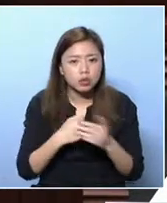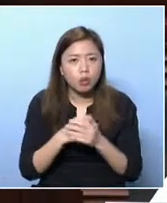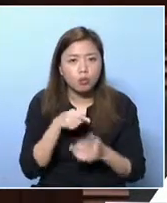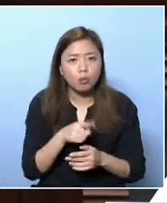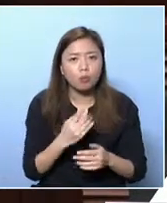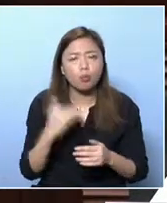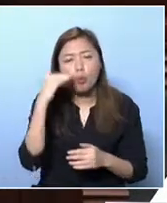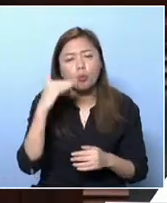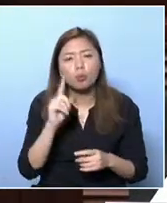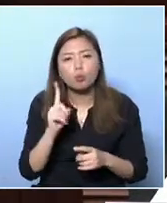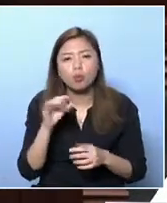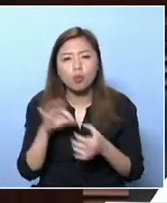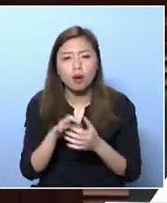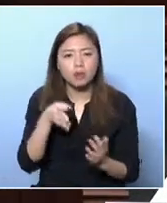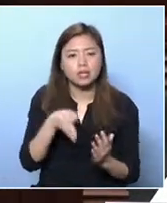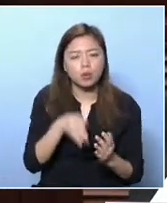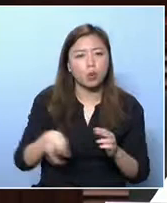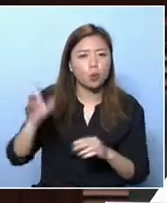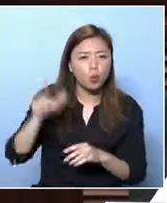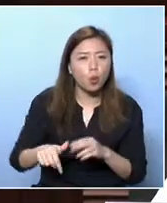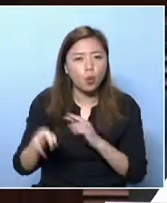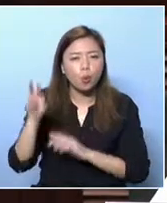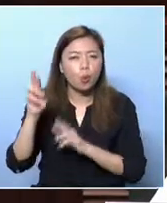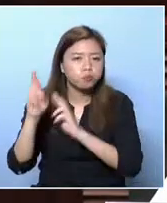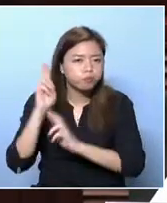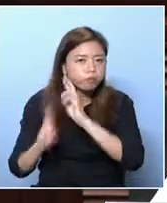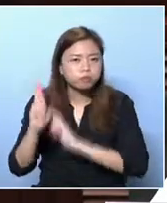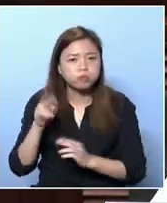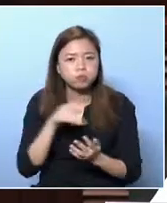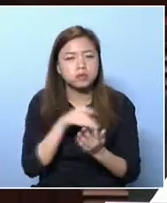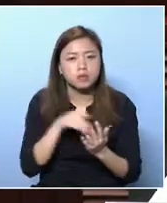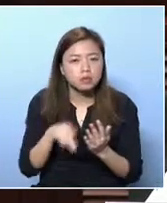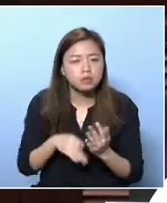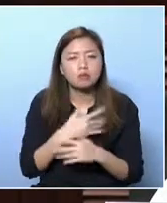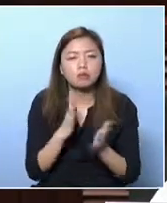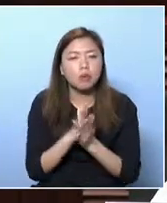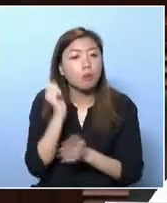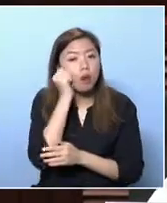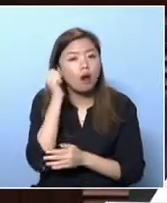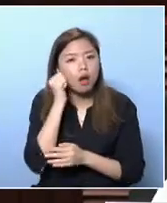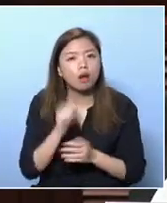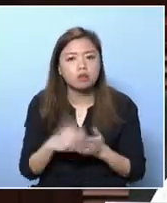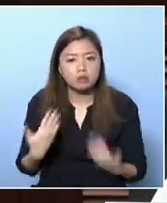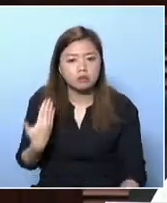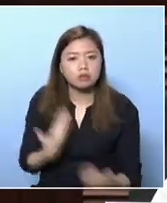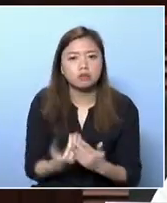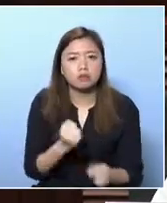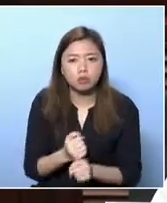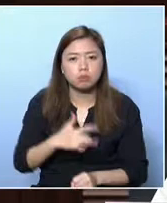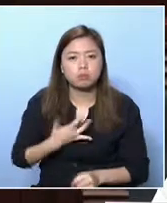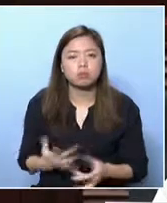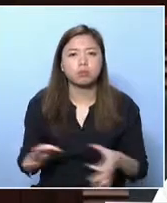for some jobs, Chinese is a prerequisite. But for DSC Chinese subjects,